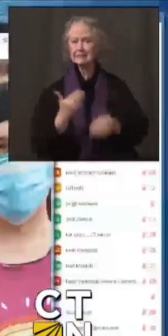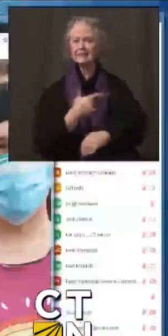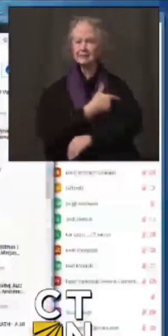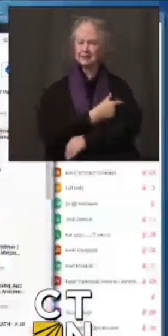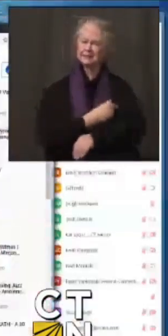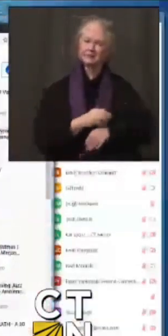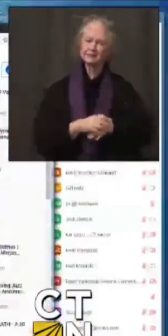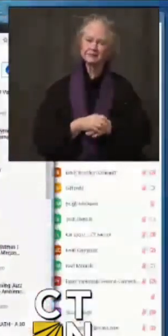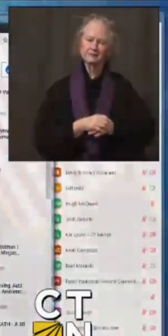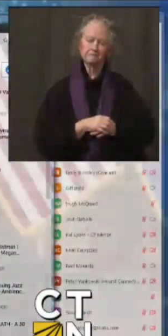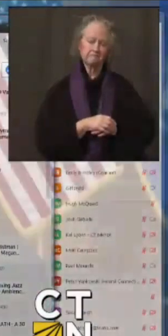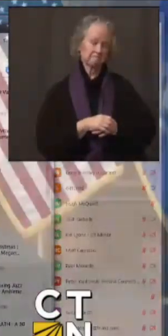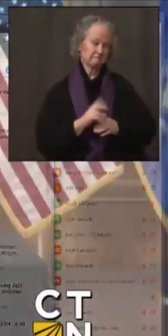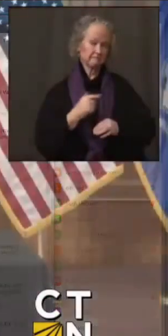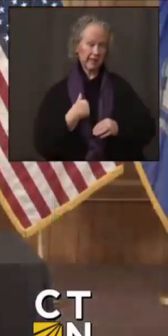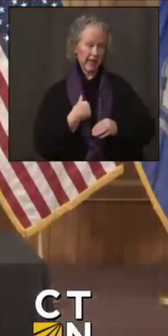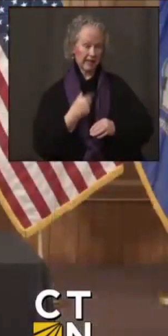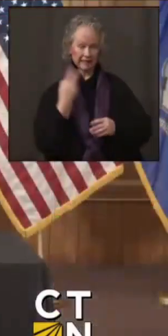watched firsthand.